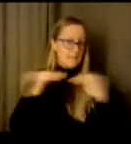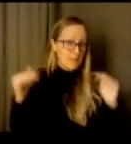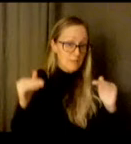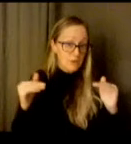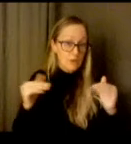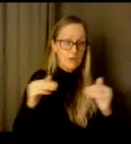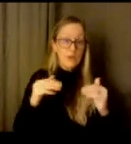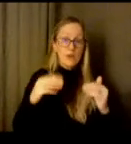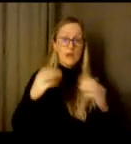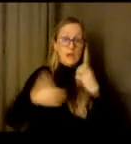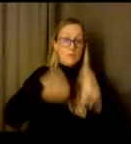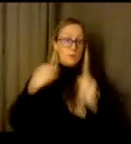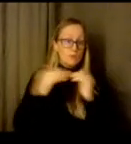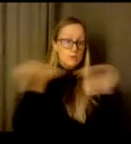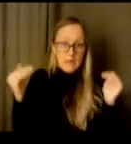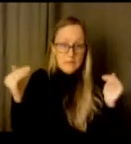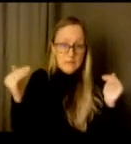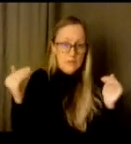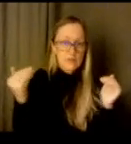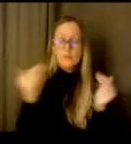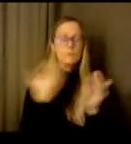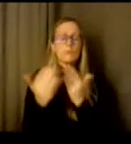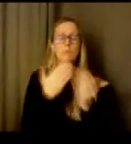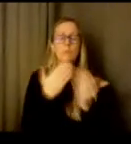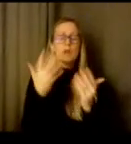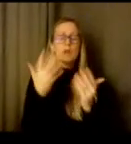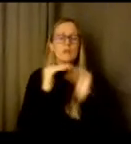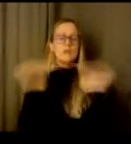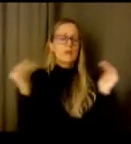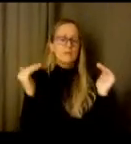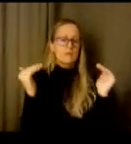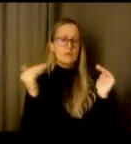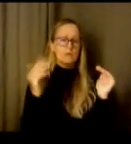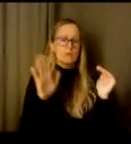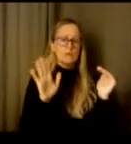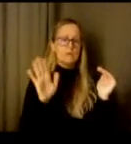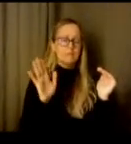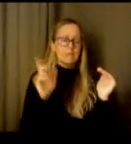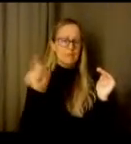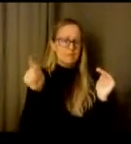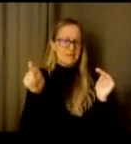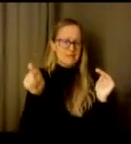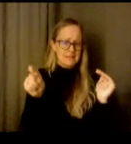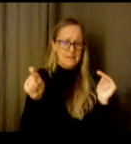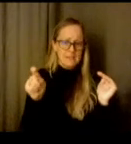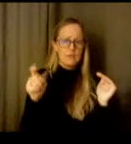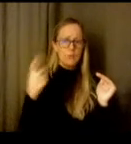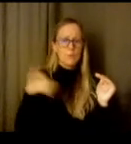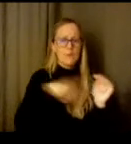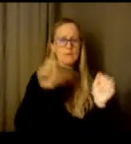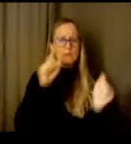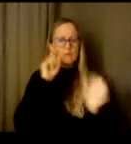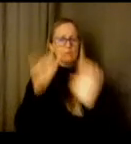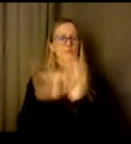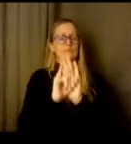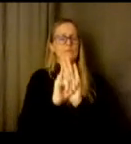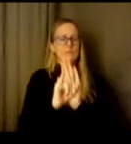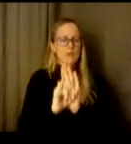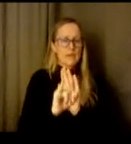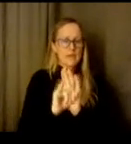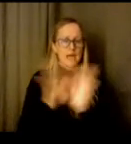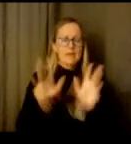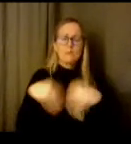and um one of the things um just at our school we've provided families and the parents an